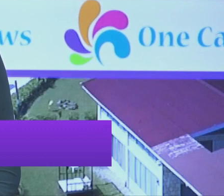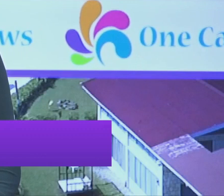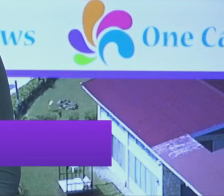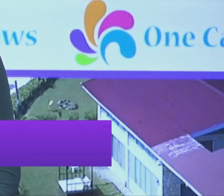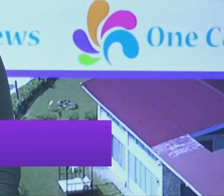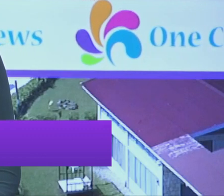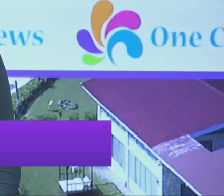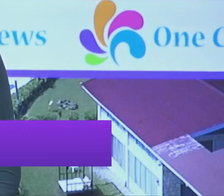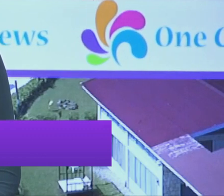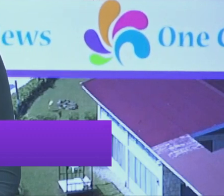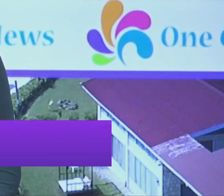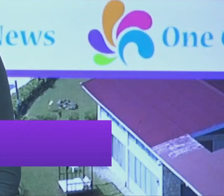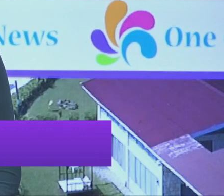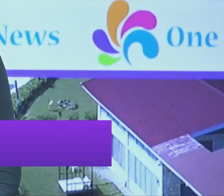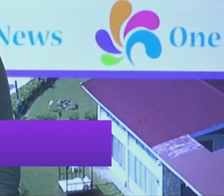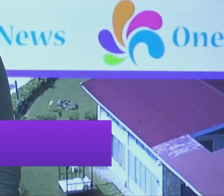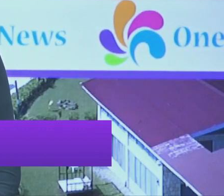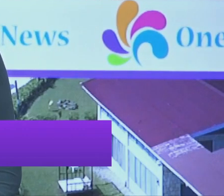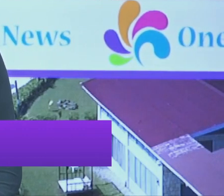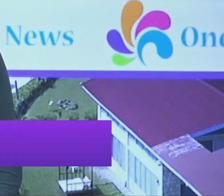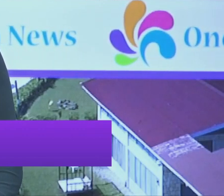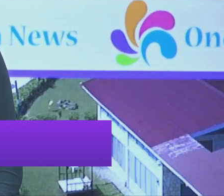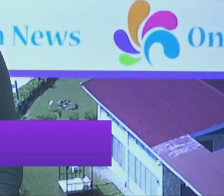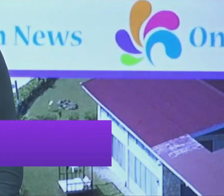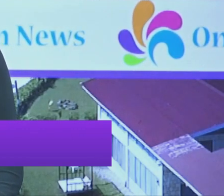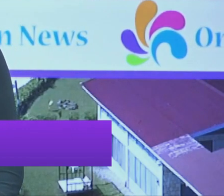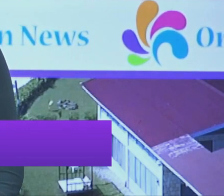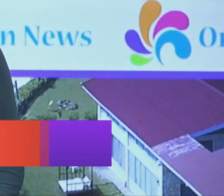ratings and growing discontent from citizens.